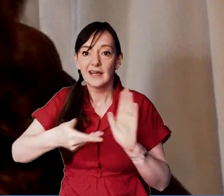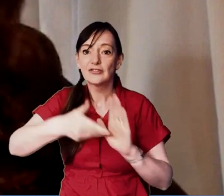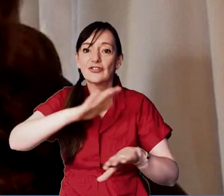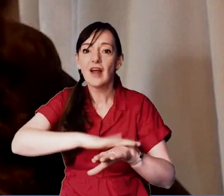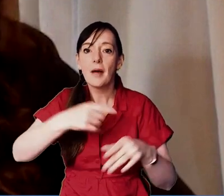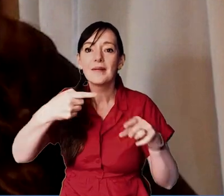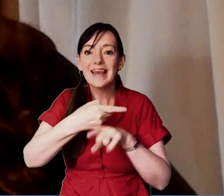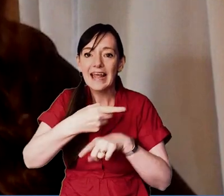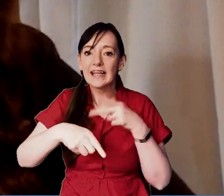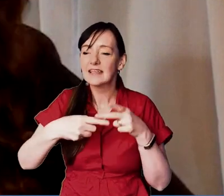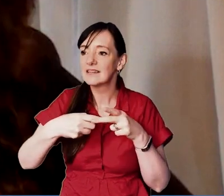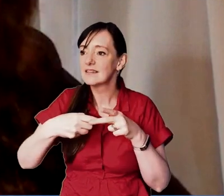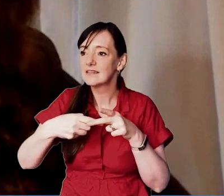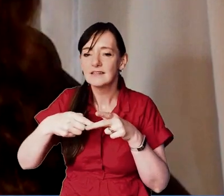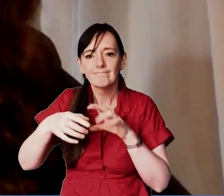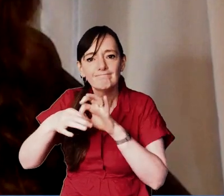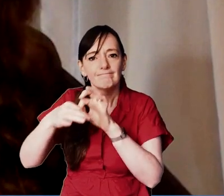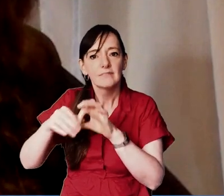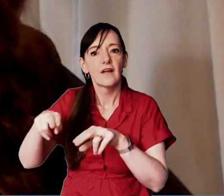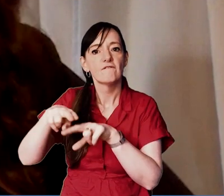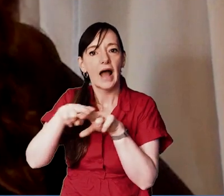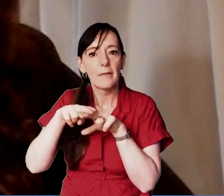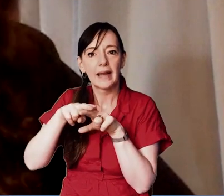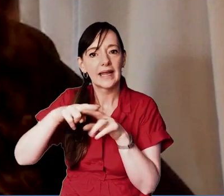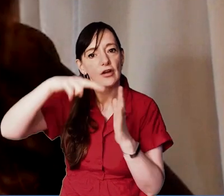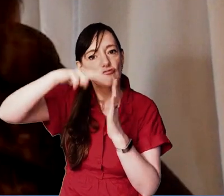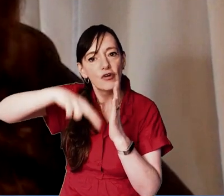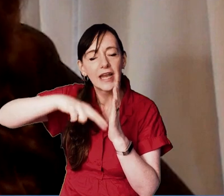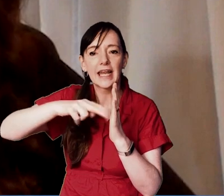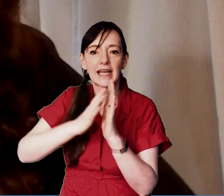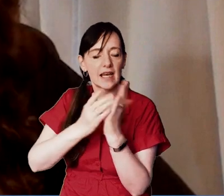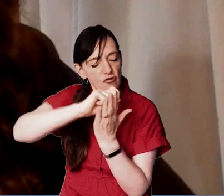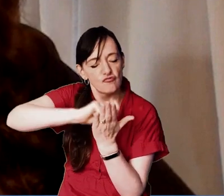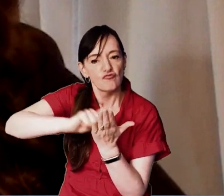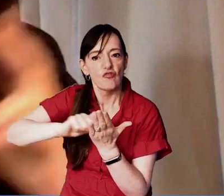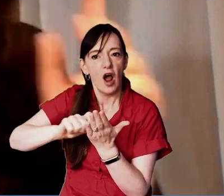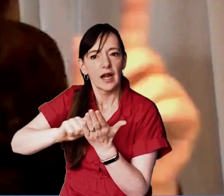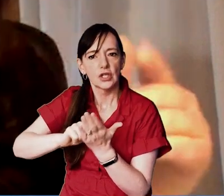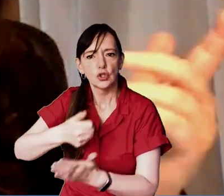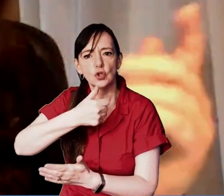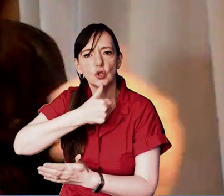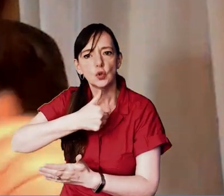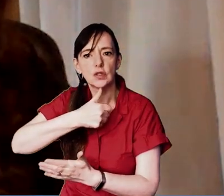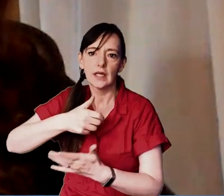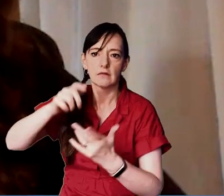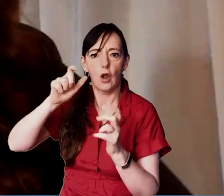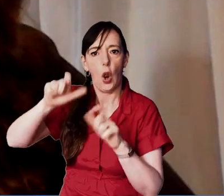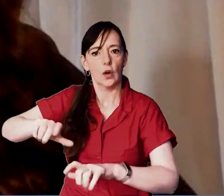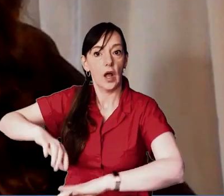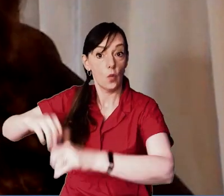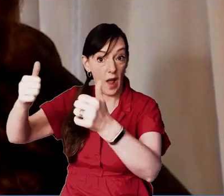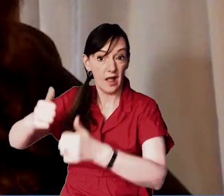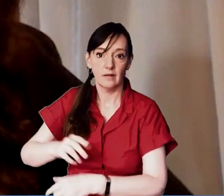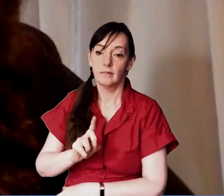time to knit be with her close family with whom she lives read write uh you know make the most of lockdown